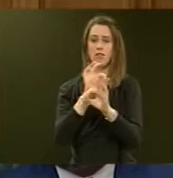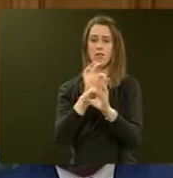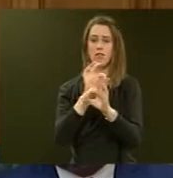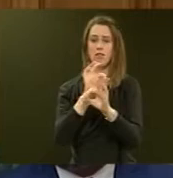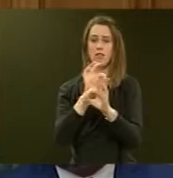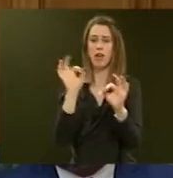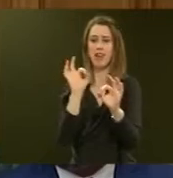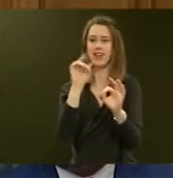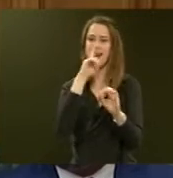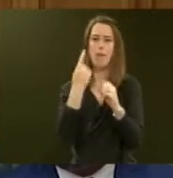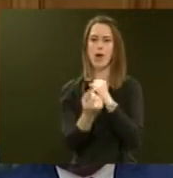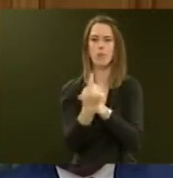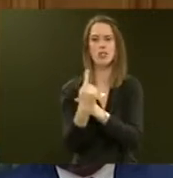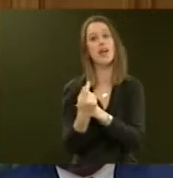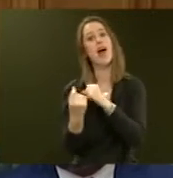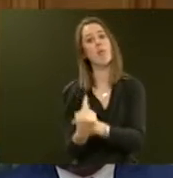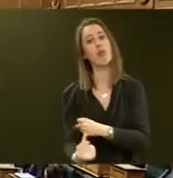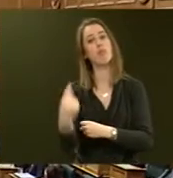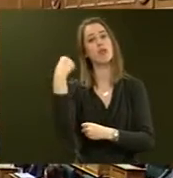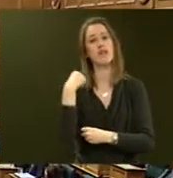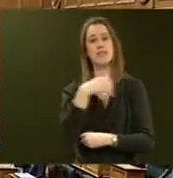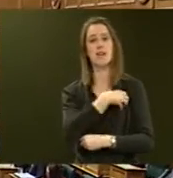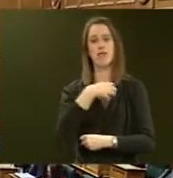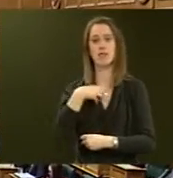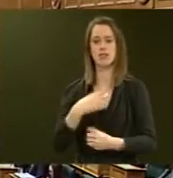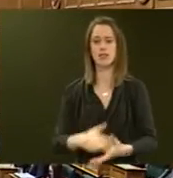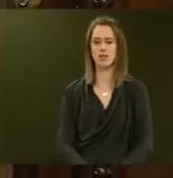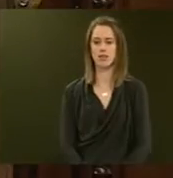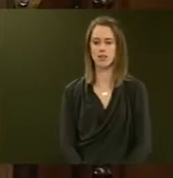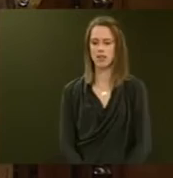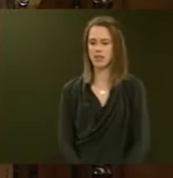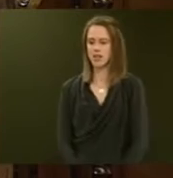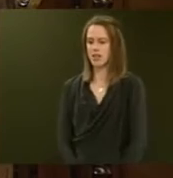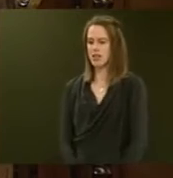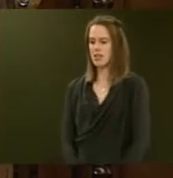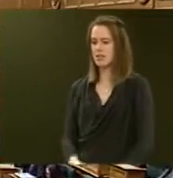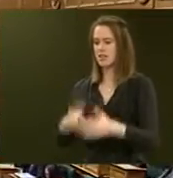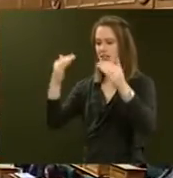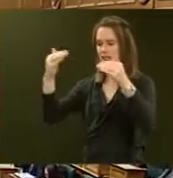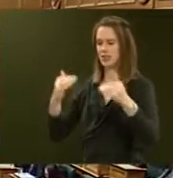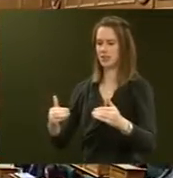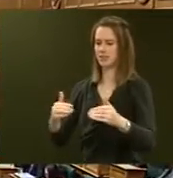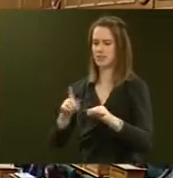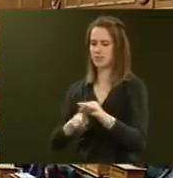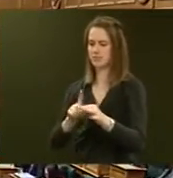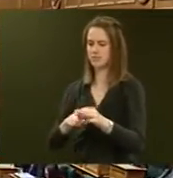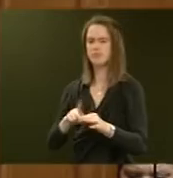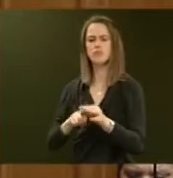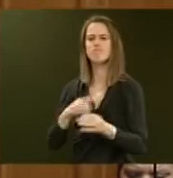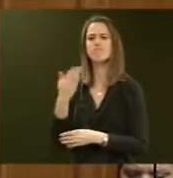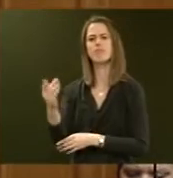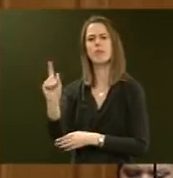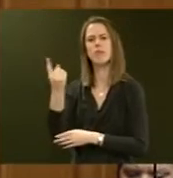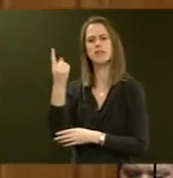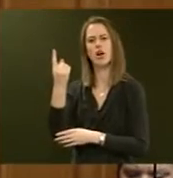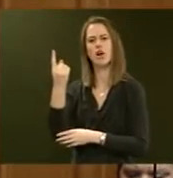option, which happened under the previous government. Question number 11, David Bennett. Mr Speaker, my question is to the Minister